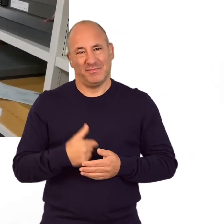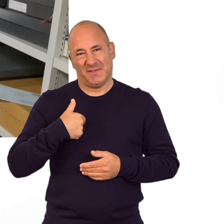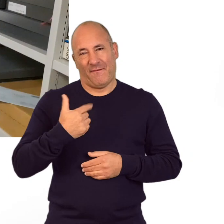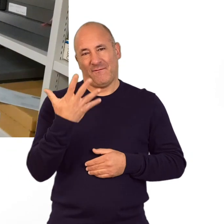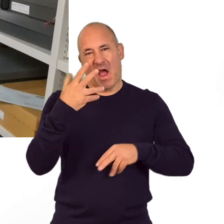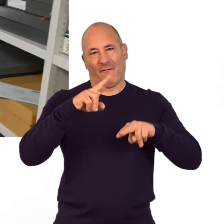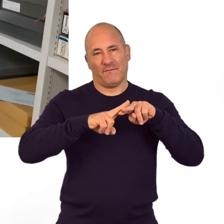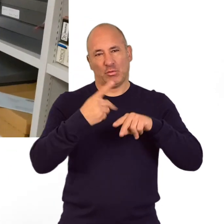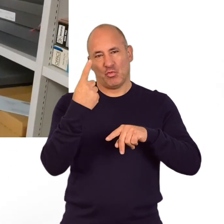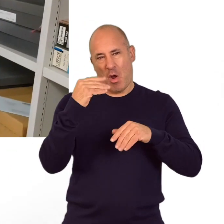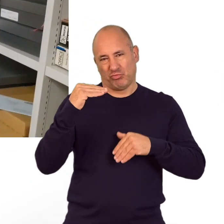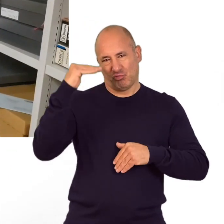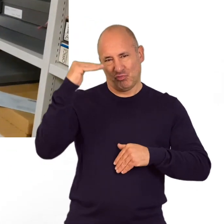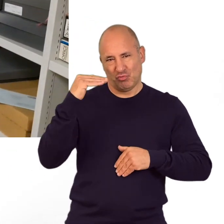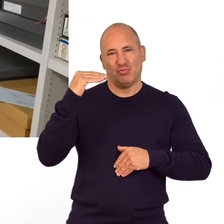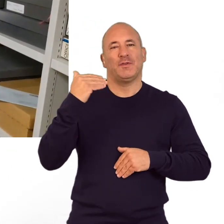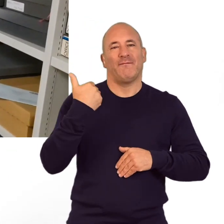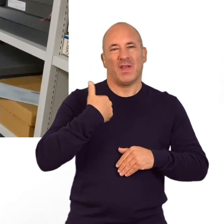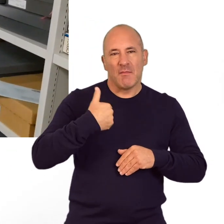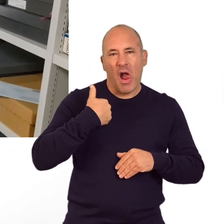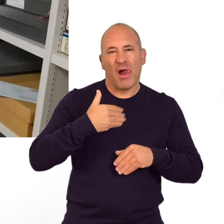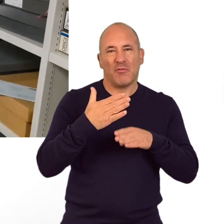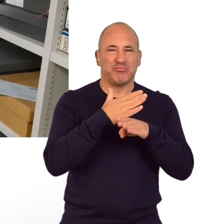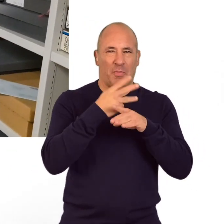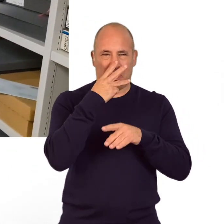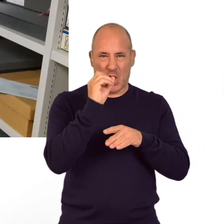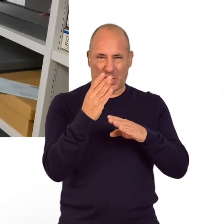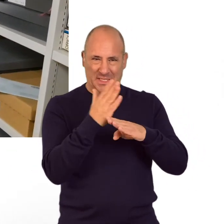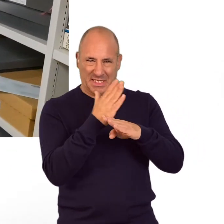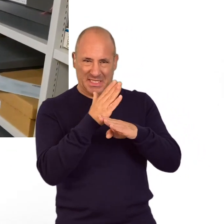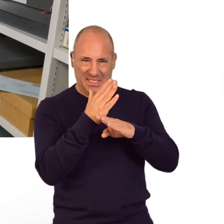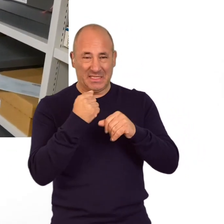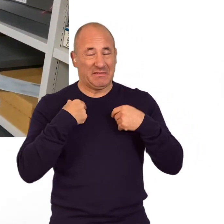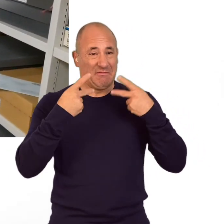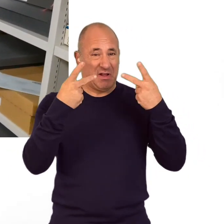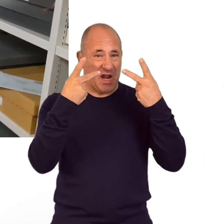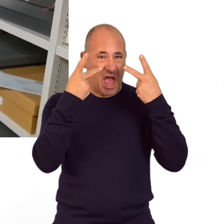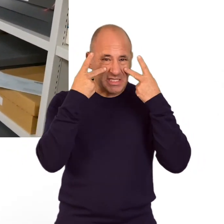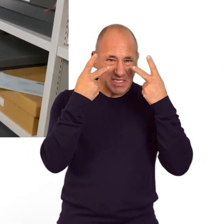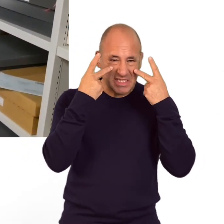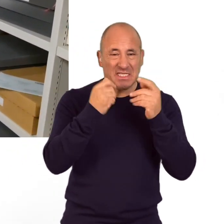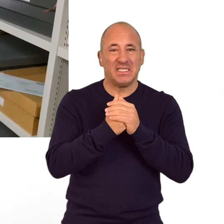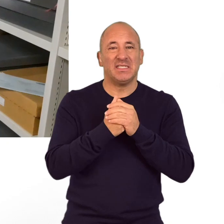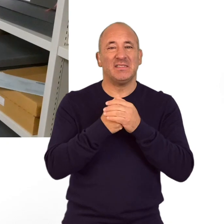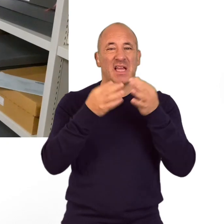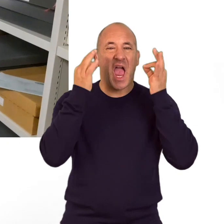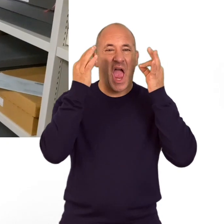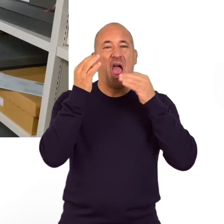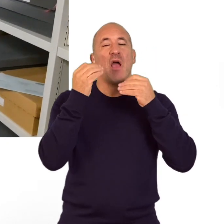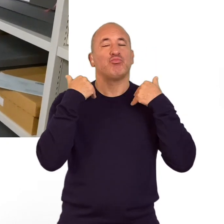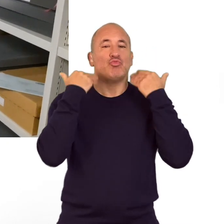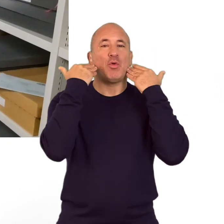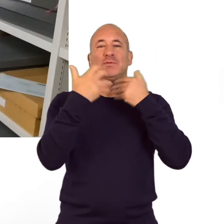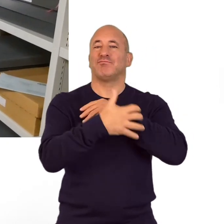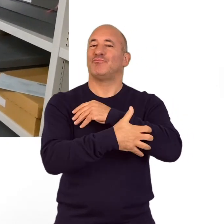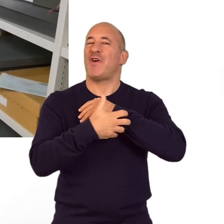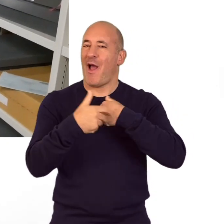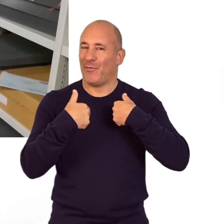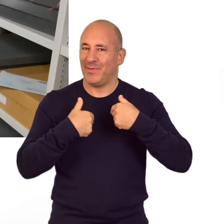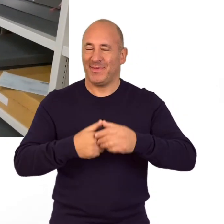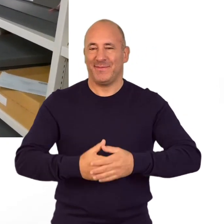I'm 5'1", female, early 30s. I wear glasses and short brown hair.